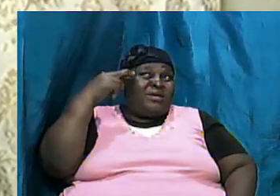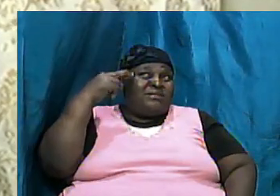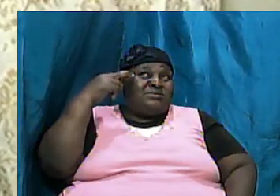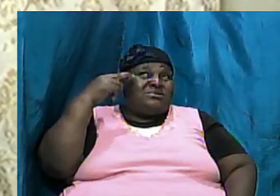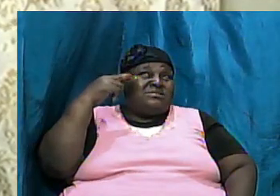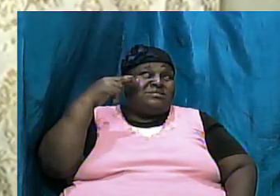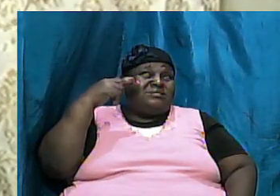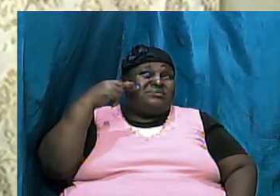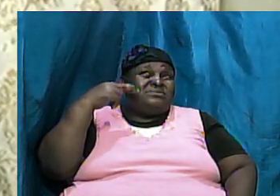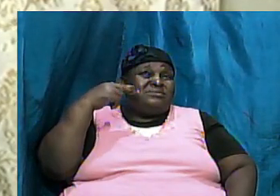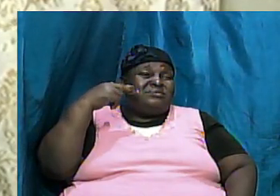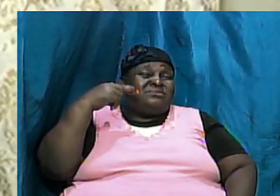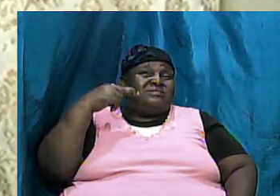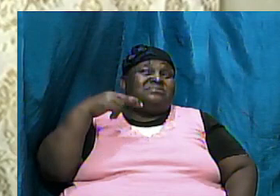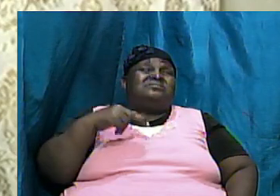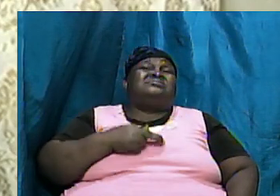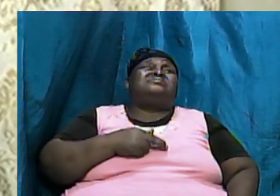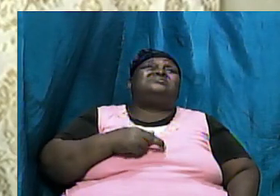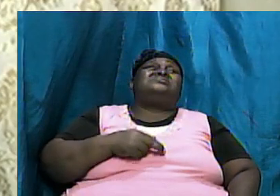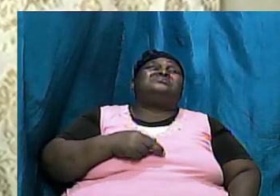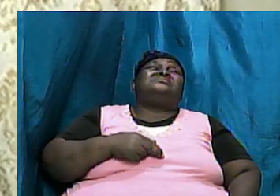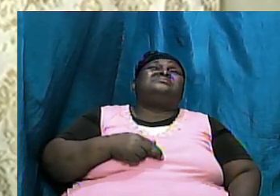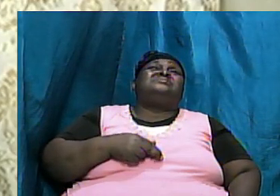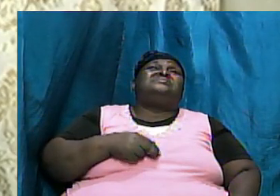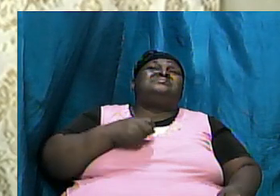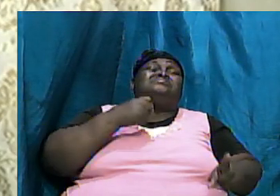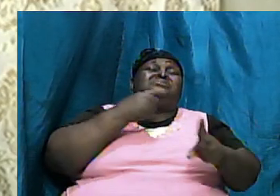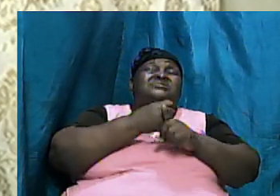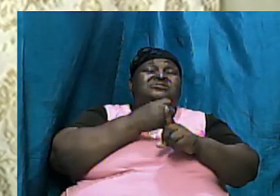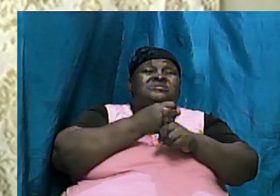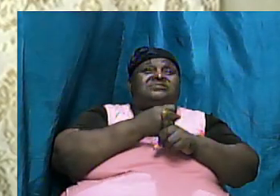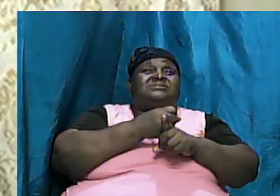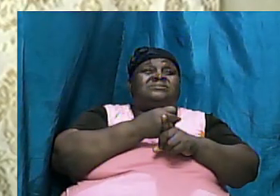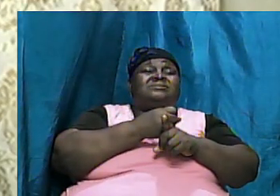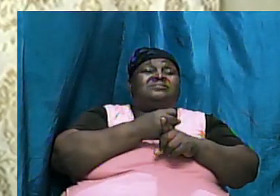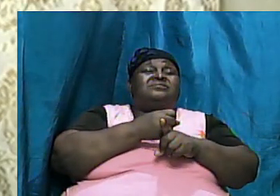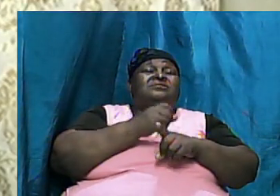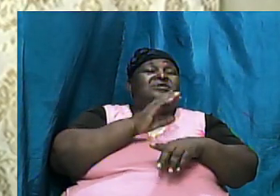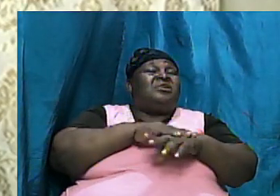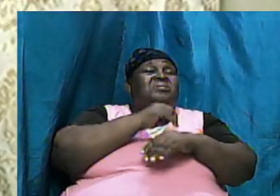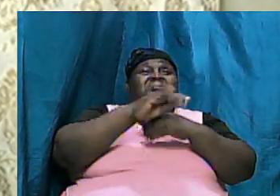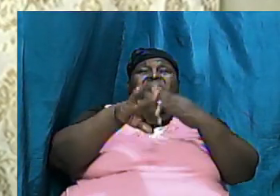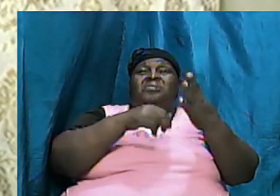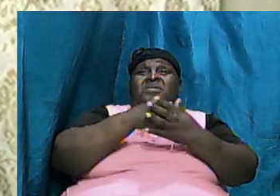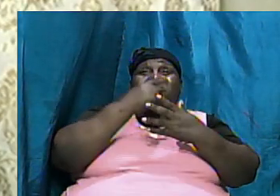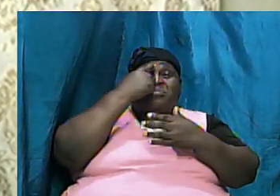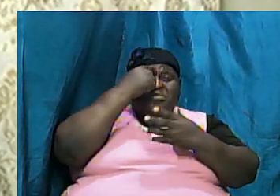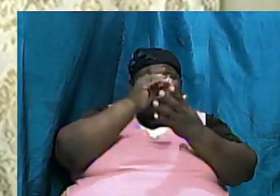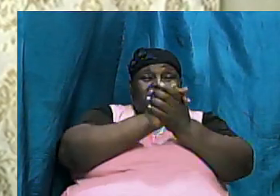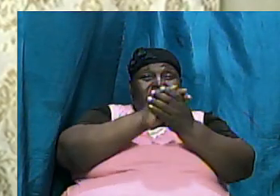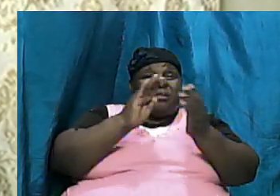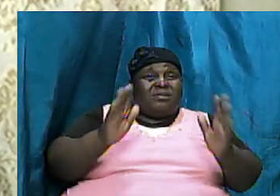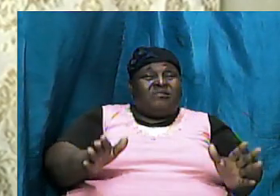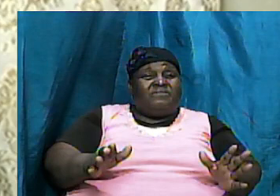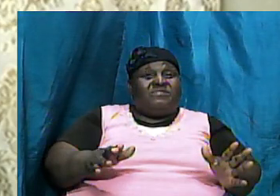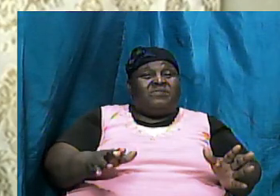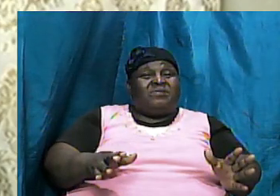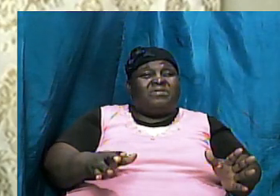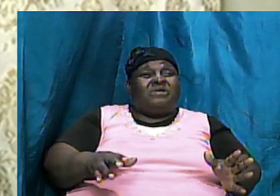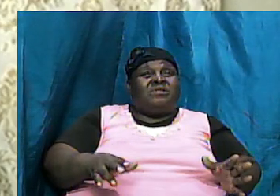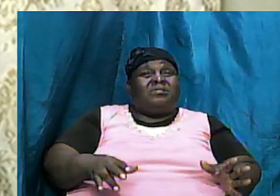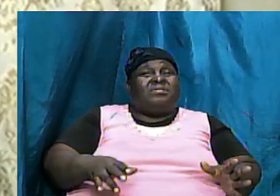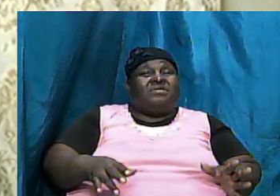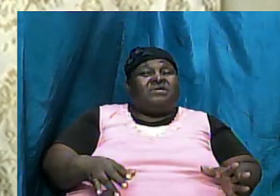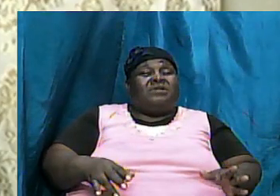attack on all believers to bring down the